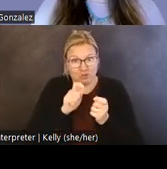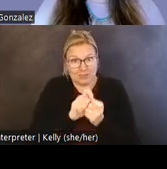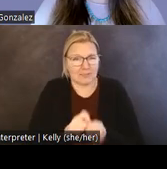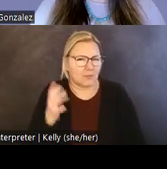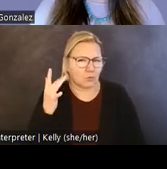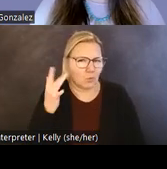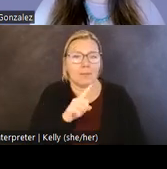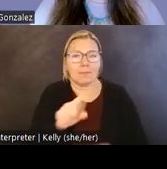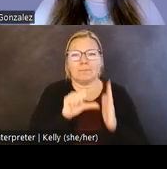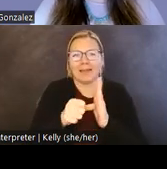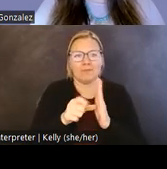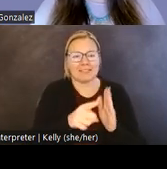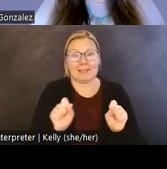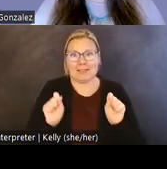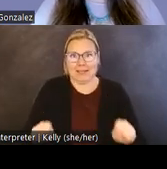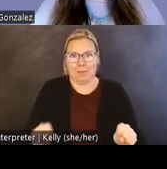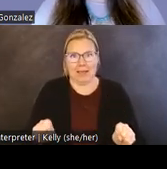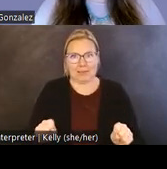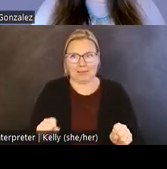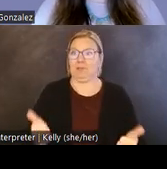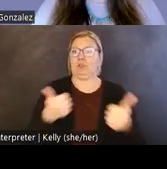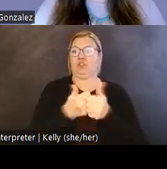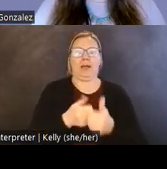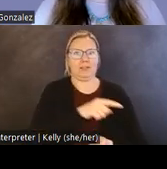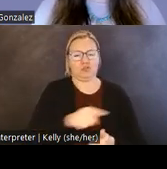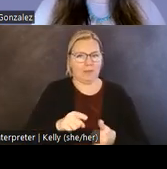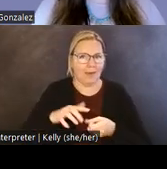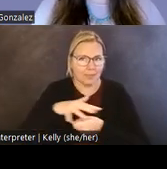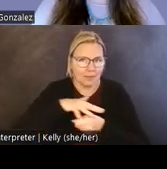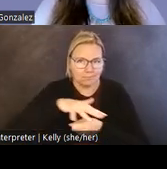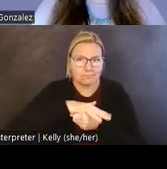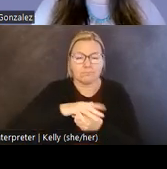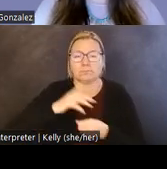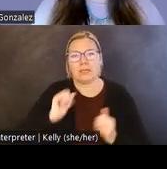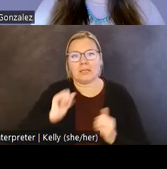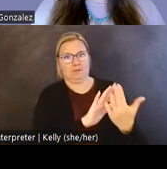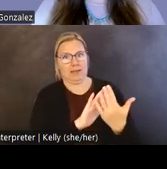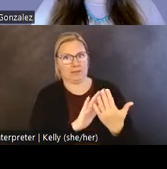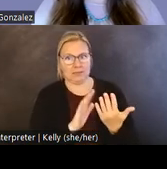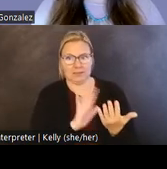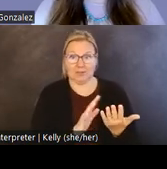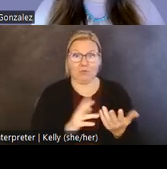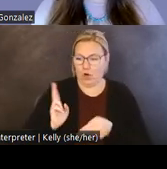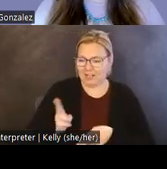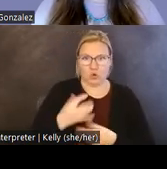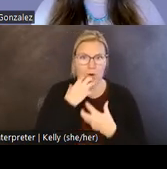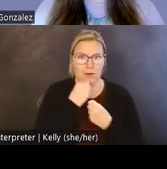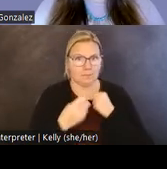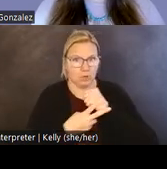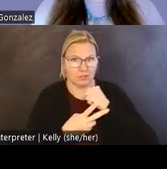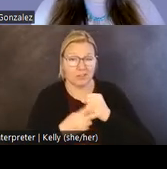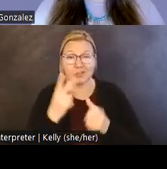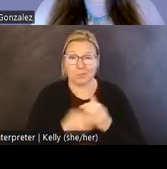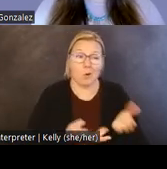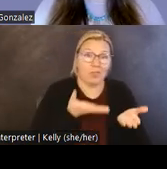the significant capacity related challenges the nation faces in carrying out the duties of historic preservation on and off